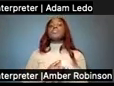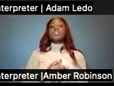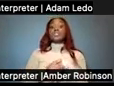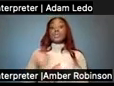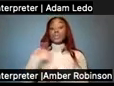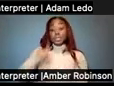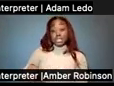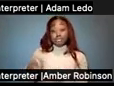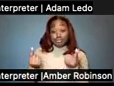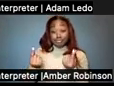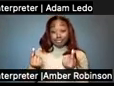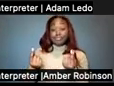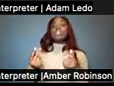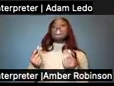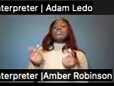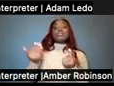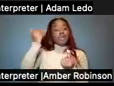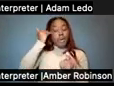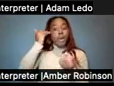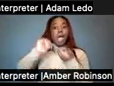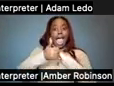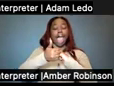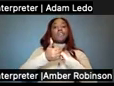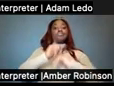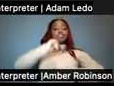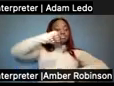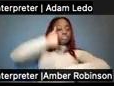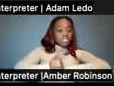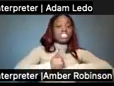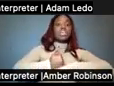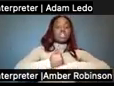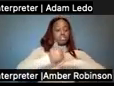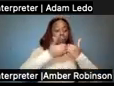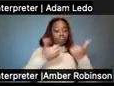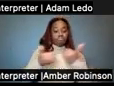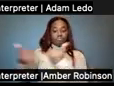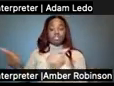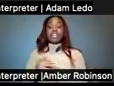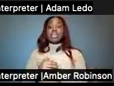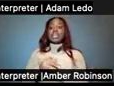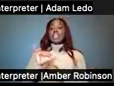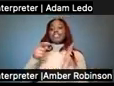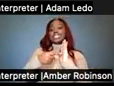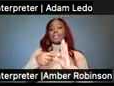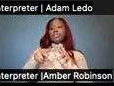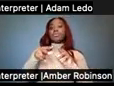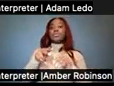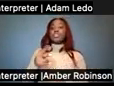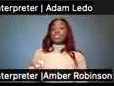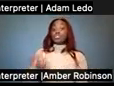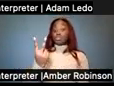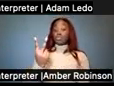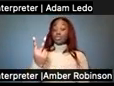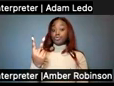what we need to do is make sure that we know how to break down the skill. And so for example, galloping, we use two